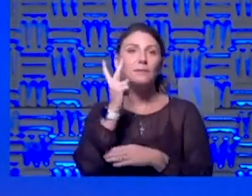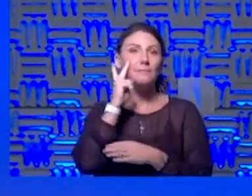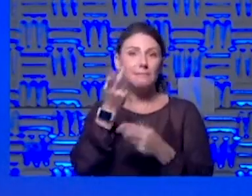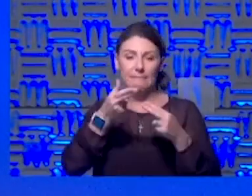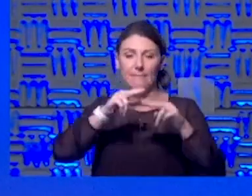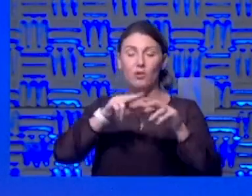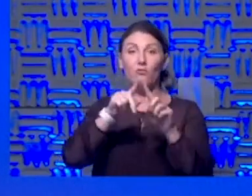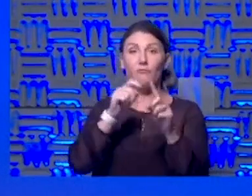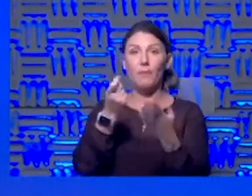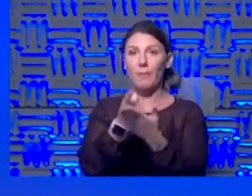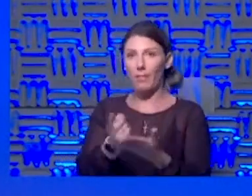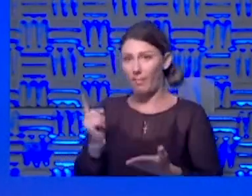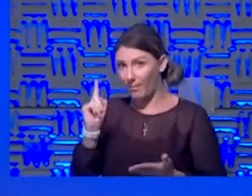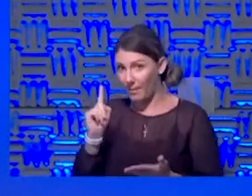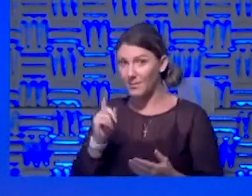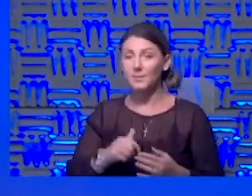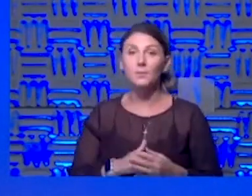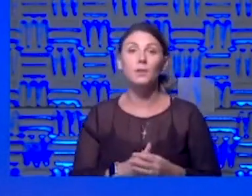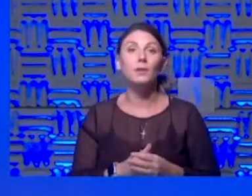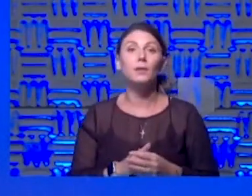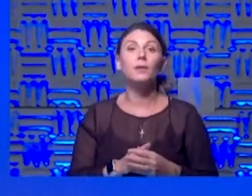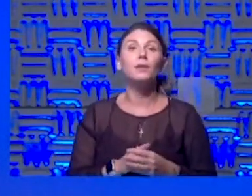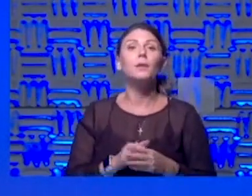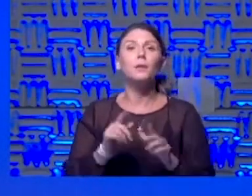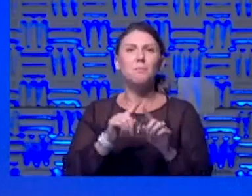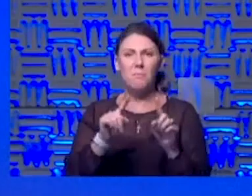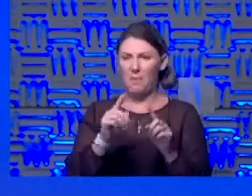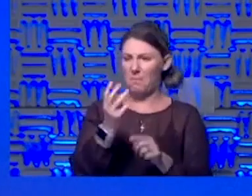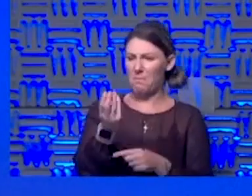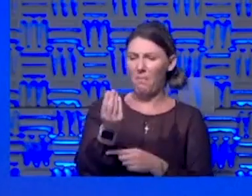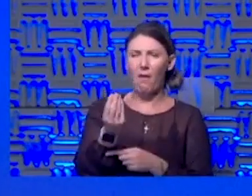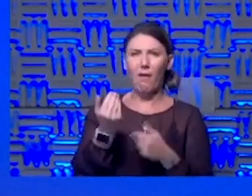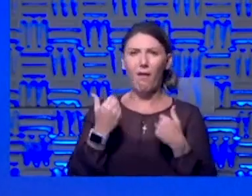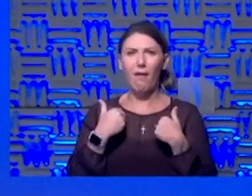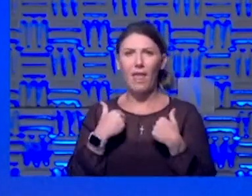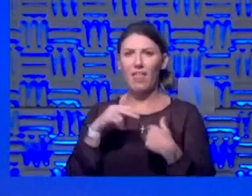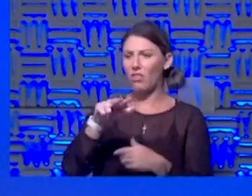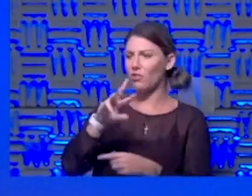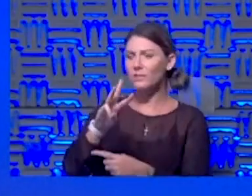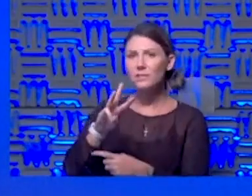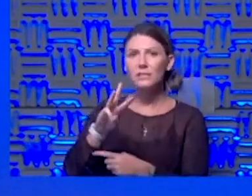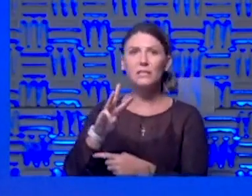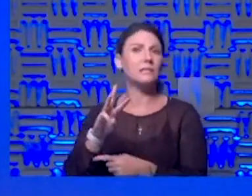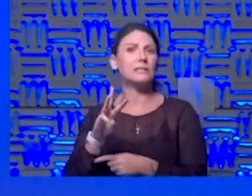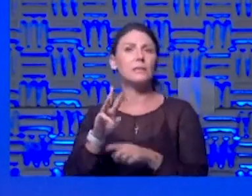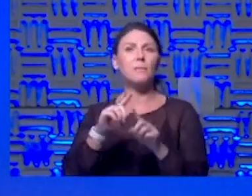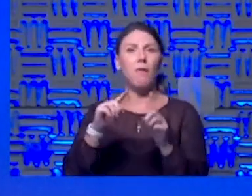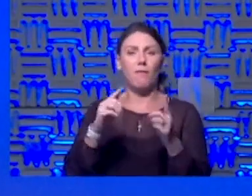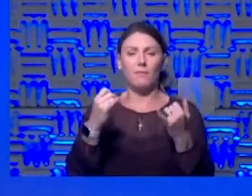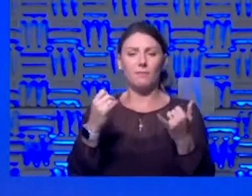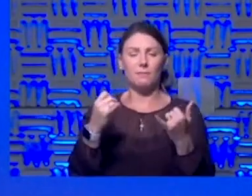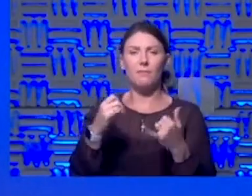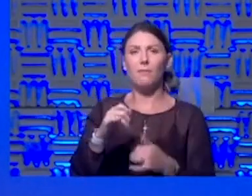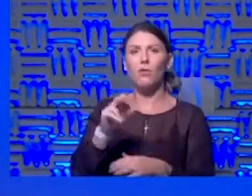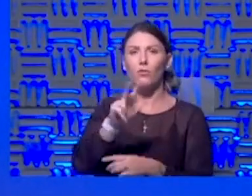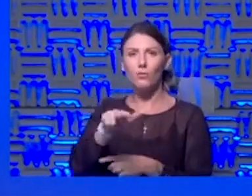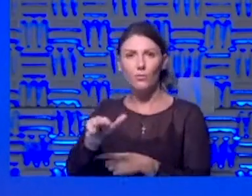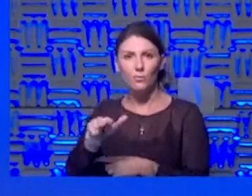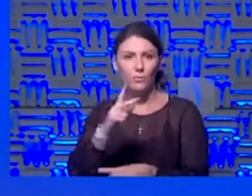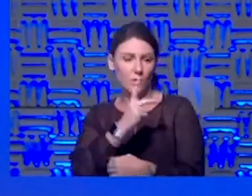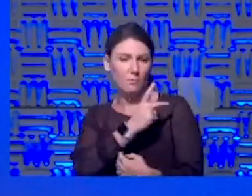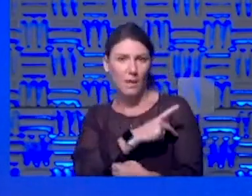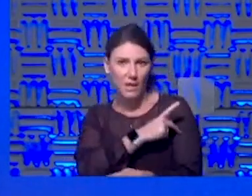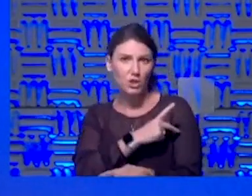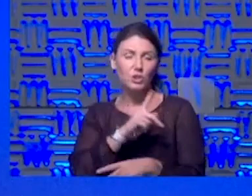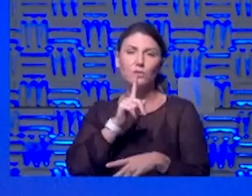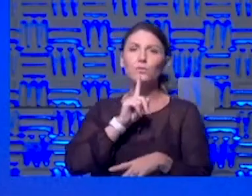we saw from last week. I think on Monday we had like 36, 35. We have 33 patients today in the hospital. It's